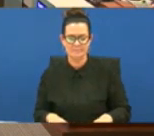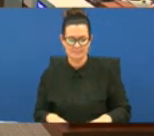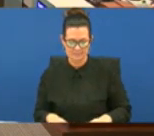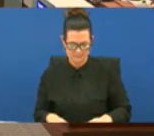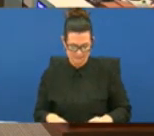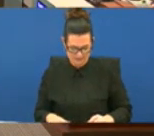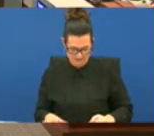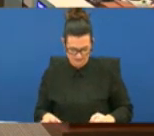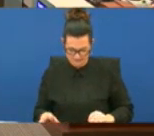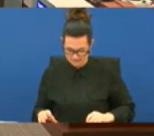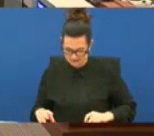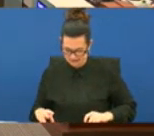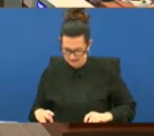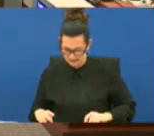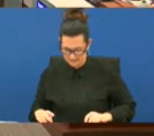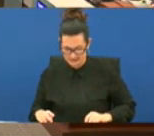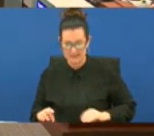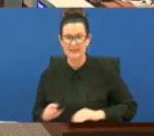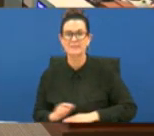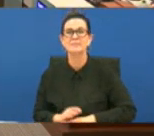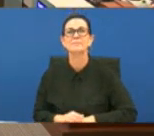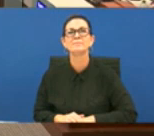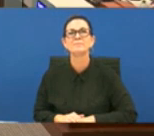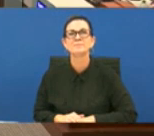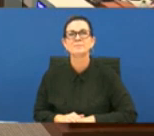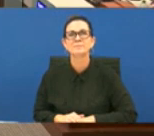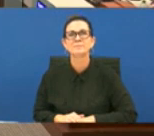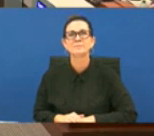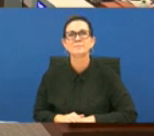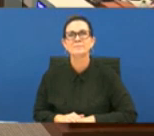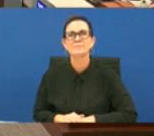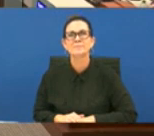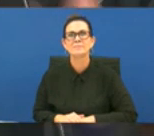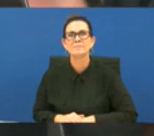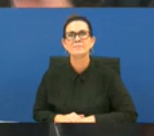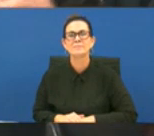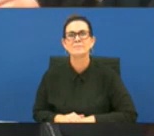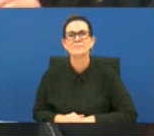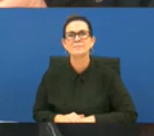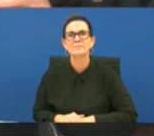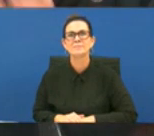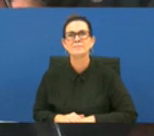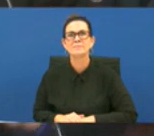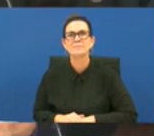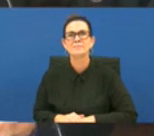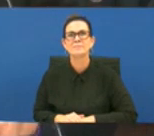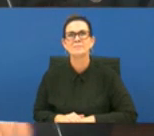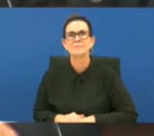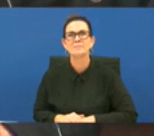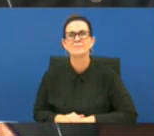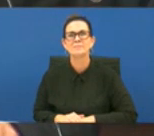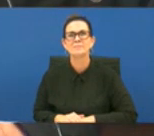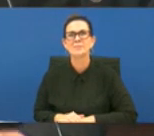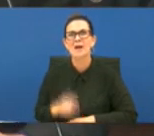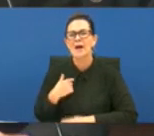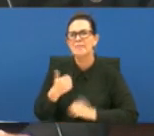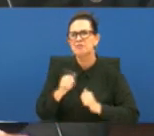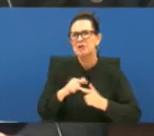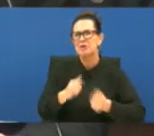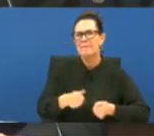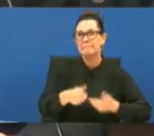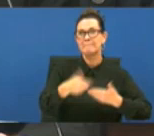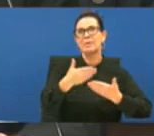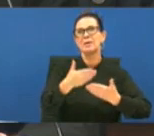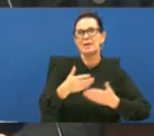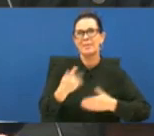council member mook you want to speak with got to be quick on the draw i was trying to pull up the talk